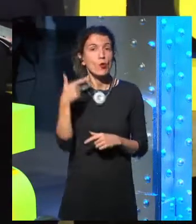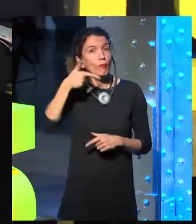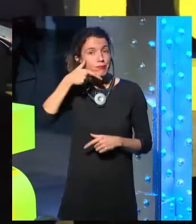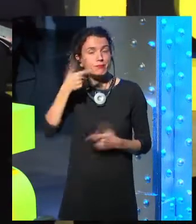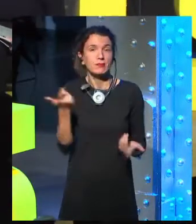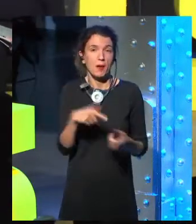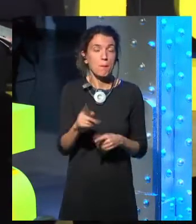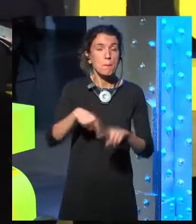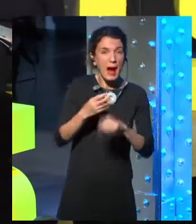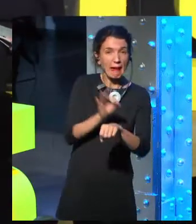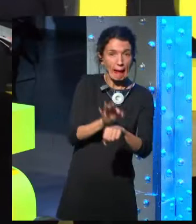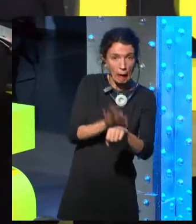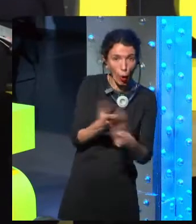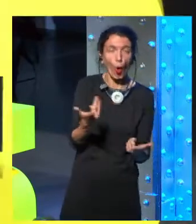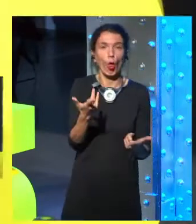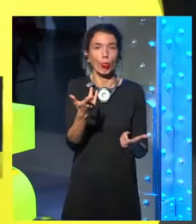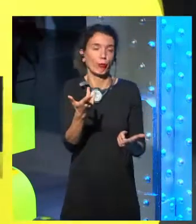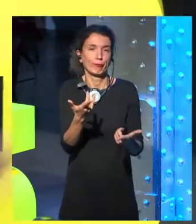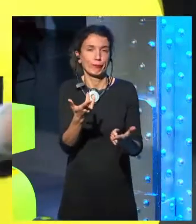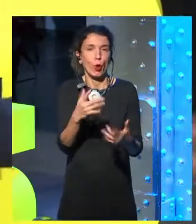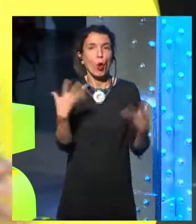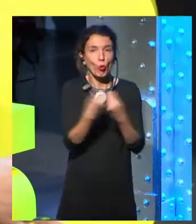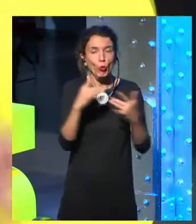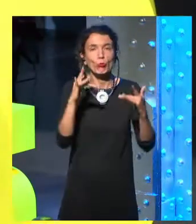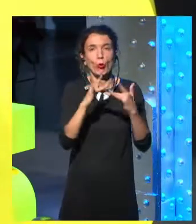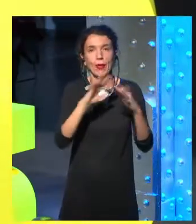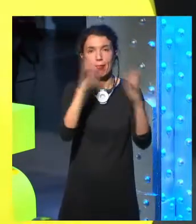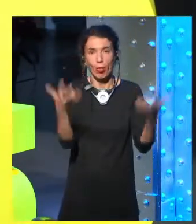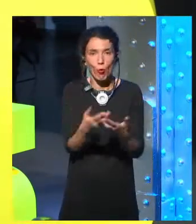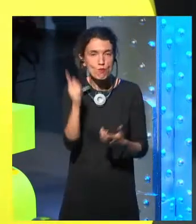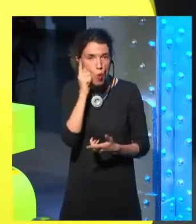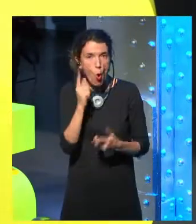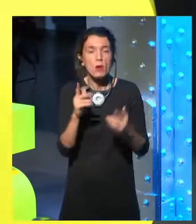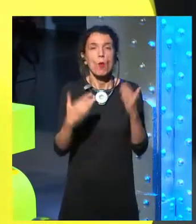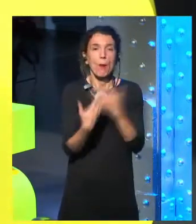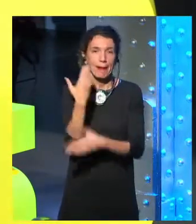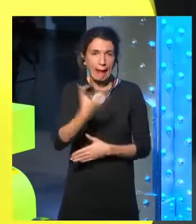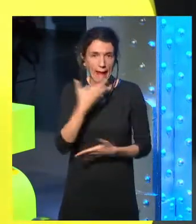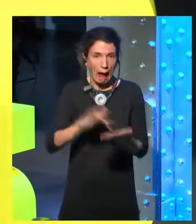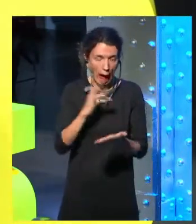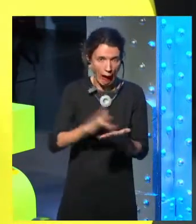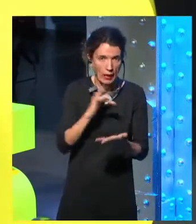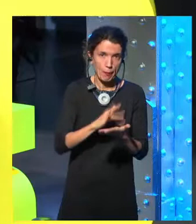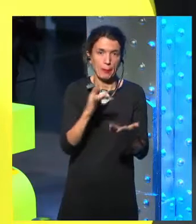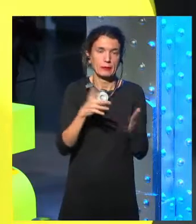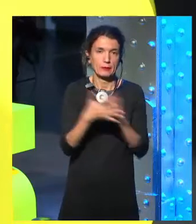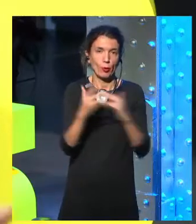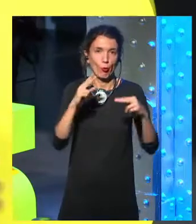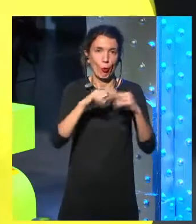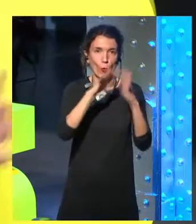having a mic, I was more cyborg than you, I have my watch that is connected with my iPhone, the iPod, etc. Well,